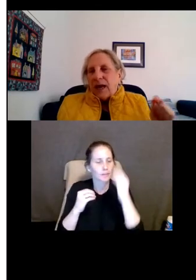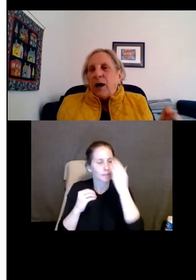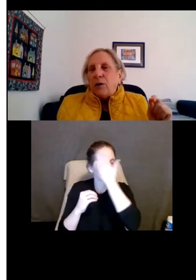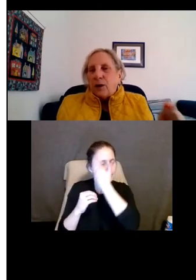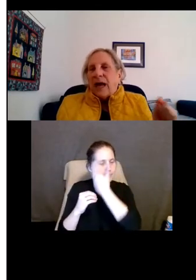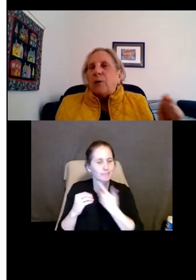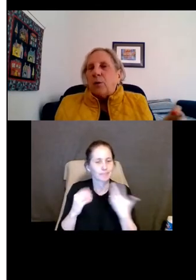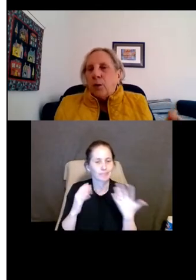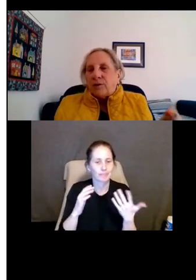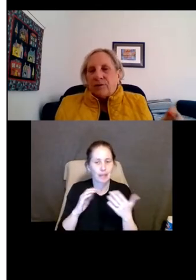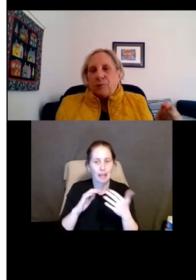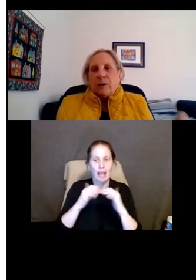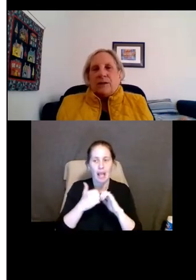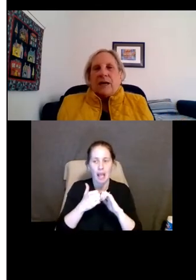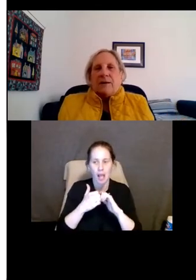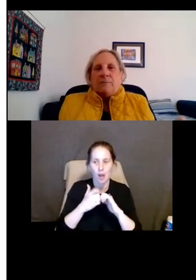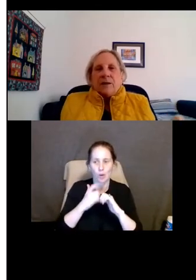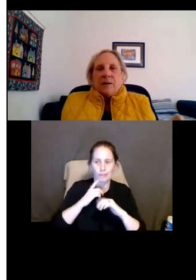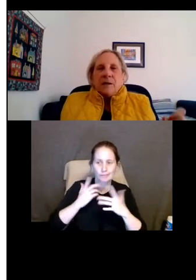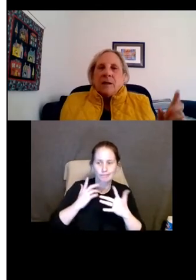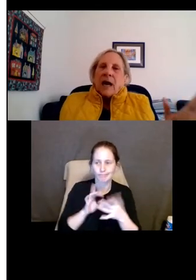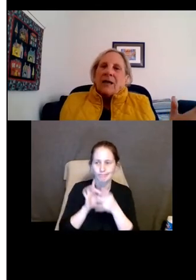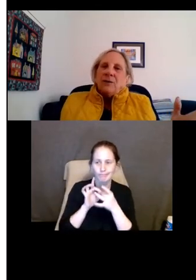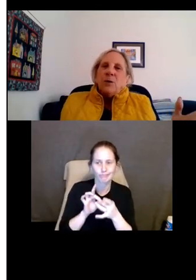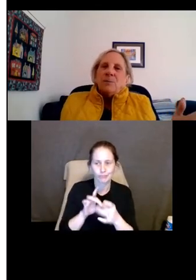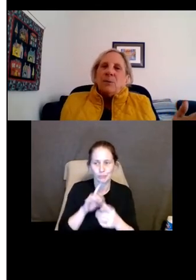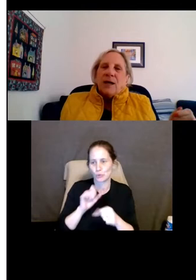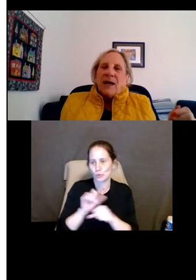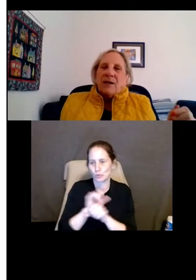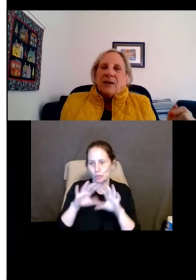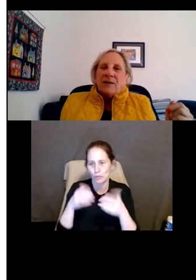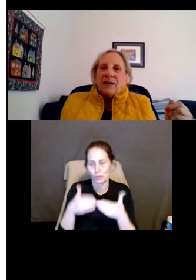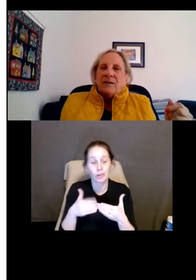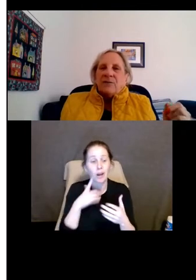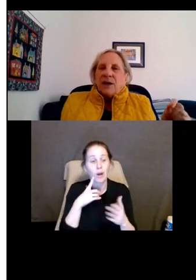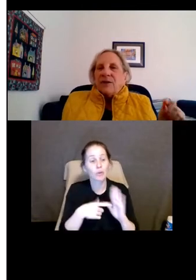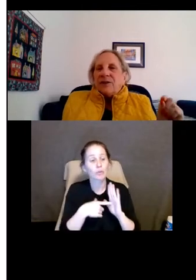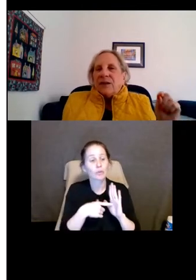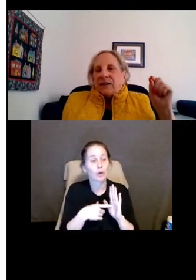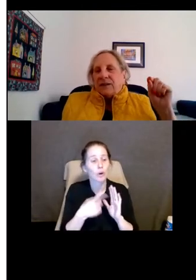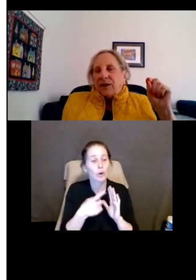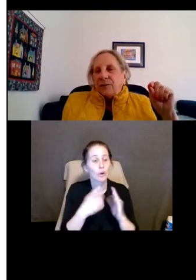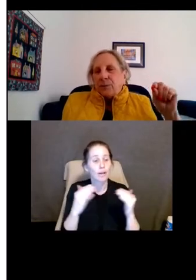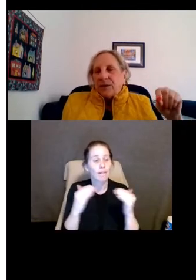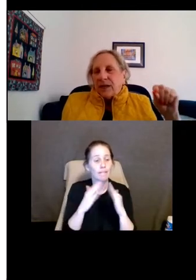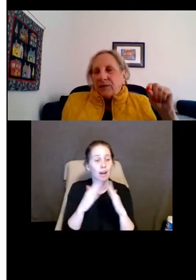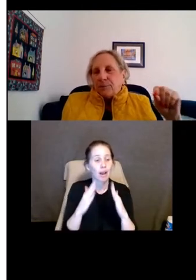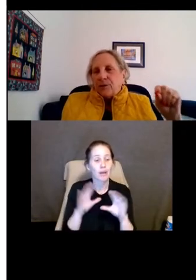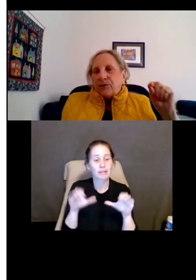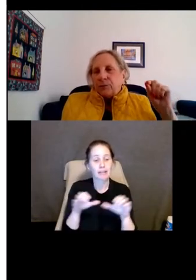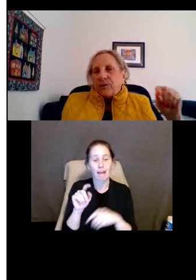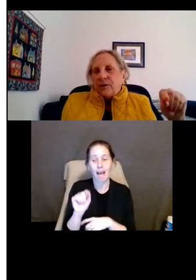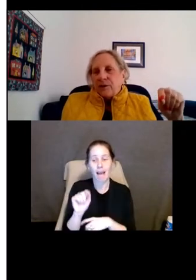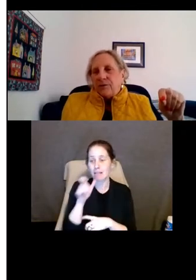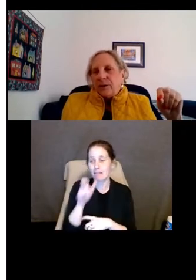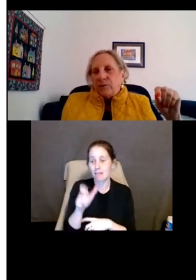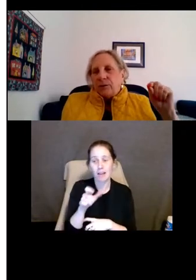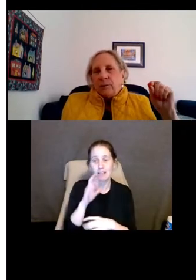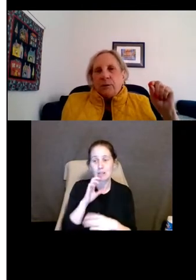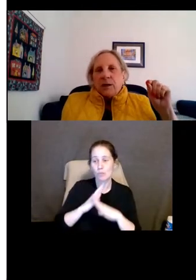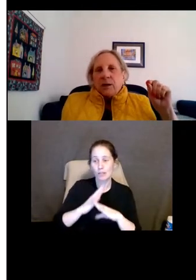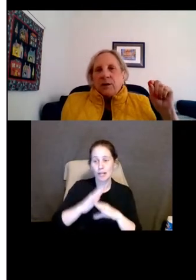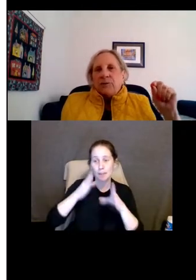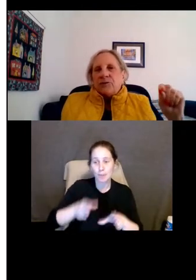you know, sort of how how it works in real time. I do want to point out that the Fair Housing Act doesn't protect a person with an